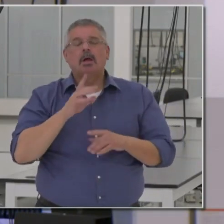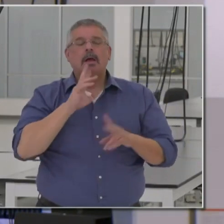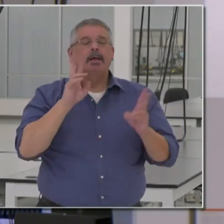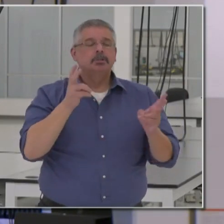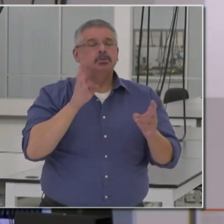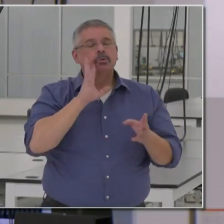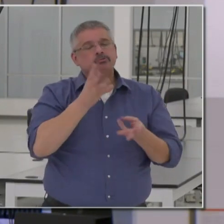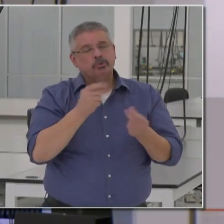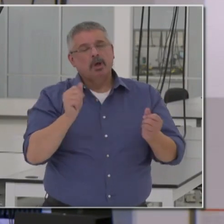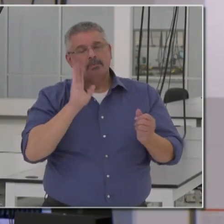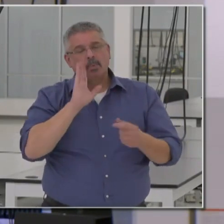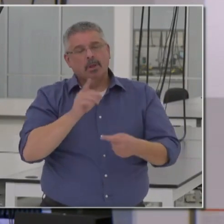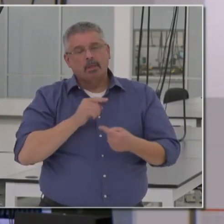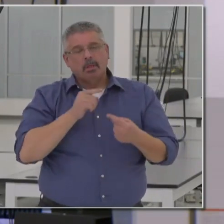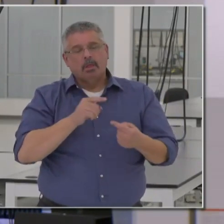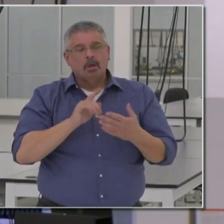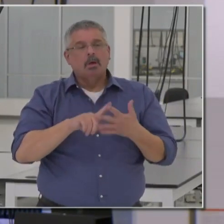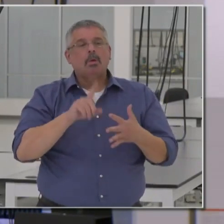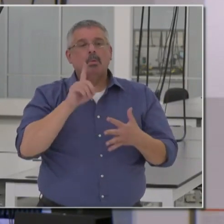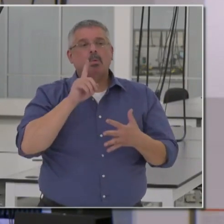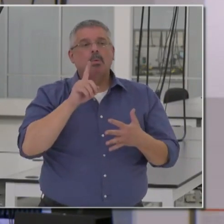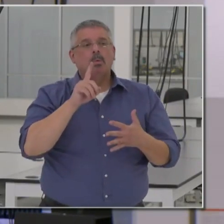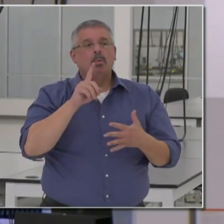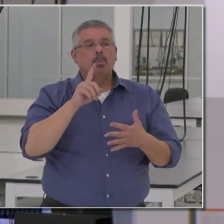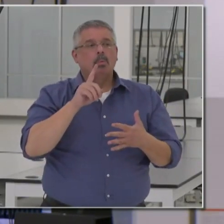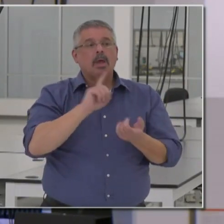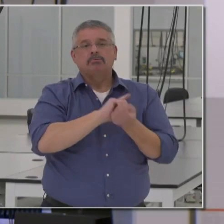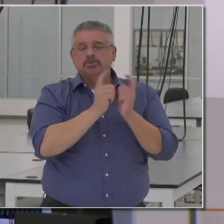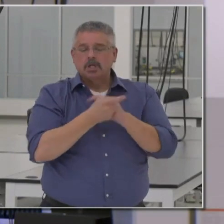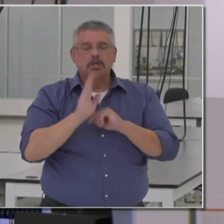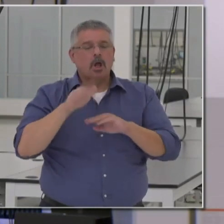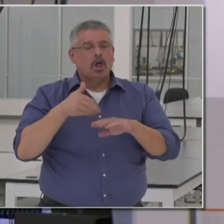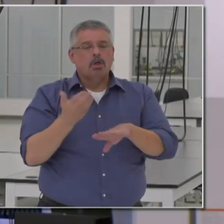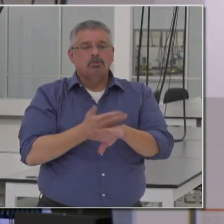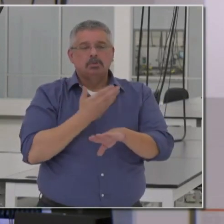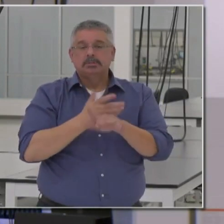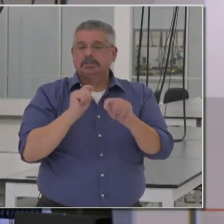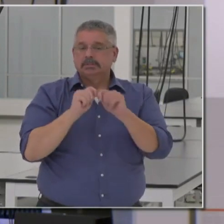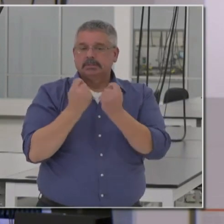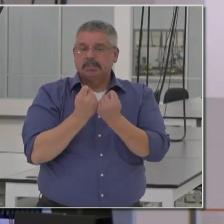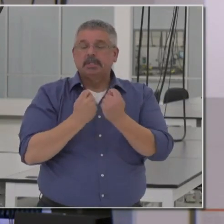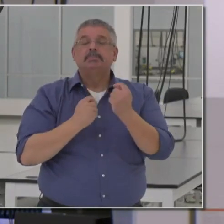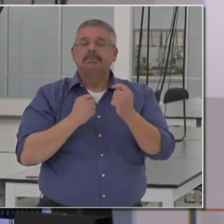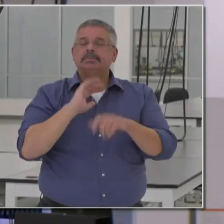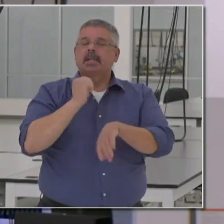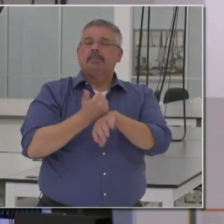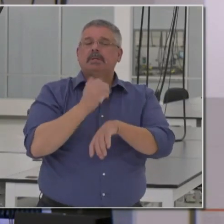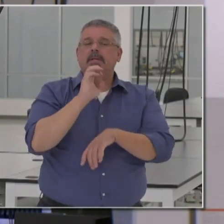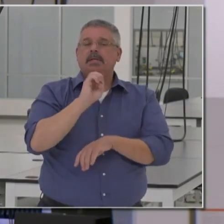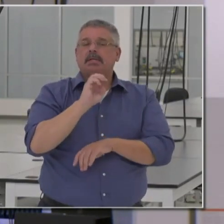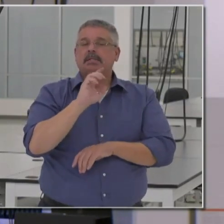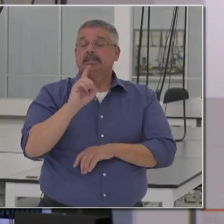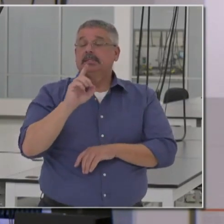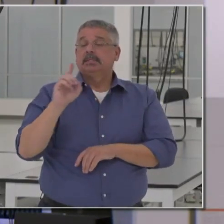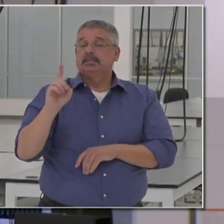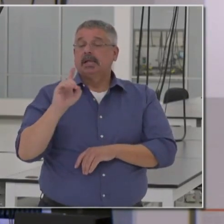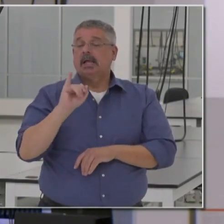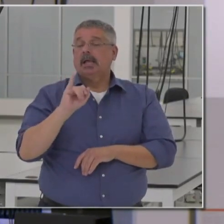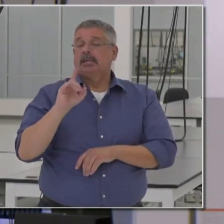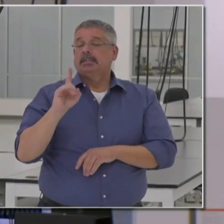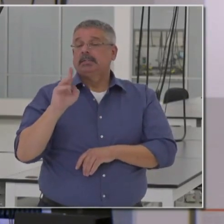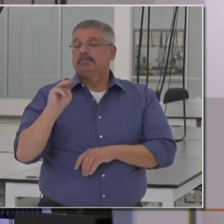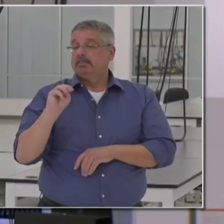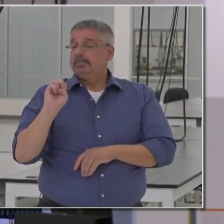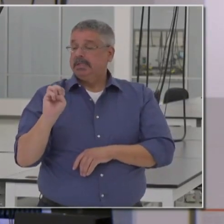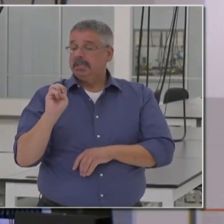of course, we have socialized all of the reforms, the new team we assembled at EDD, the ID.me protocols that we